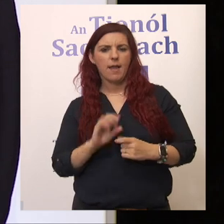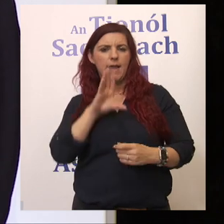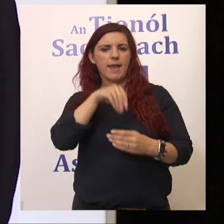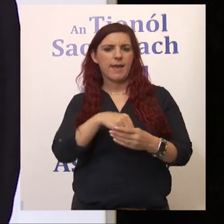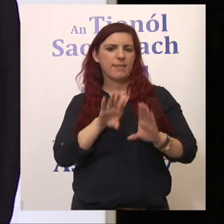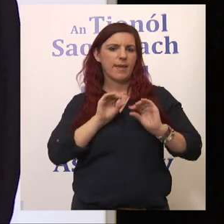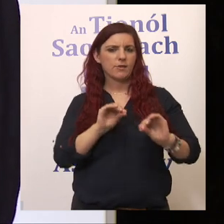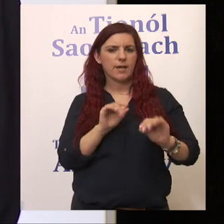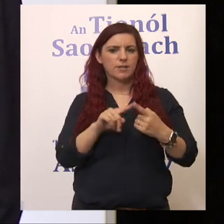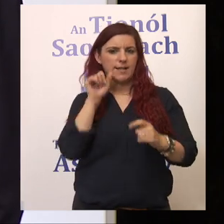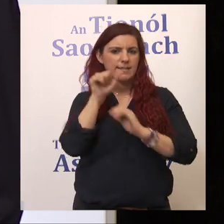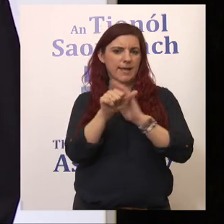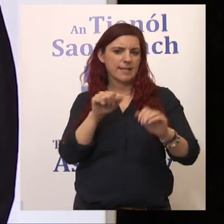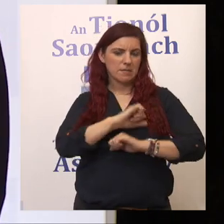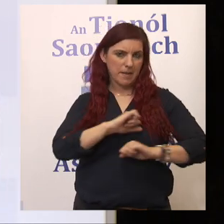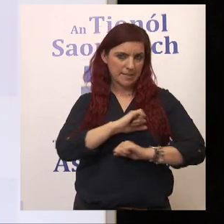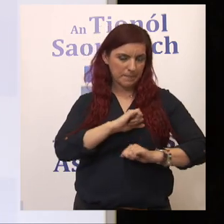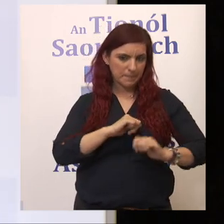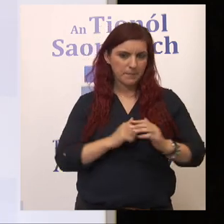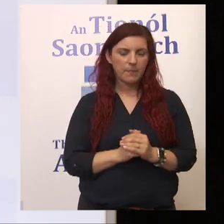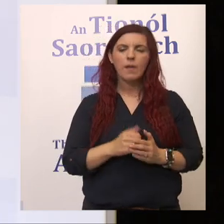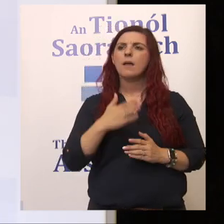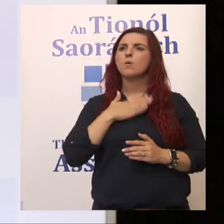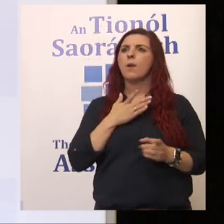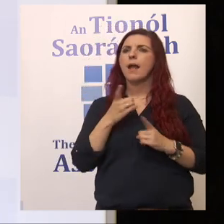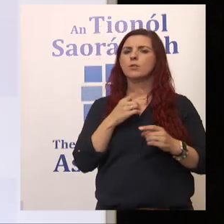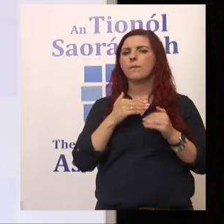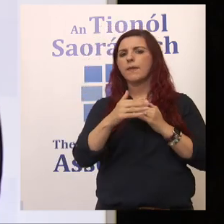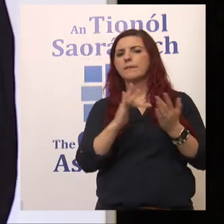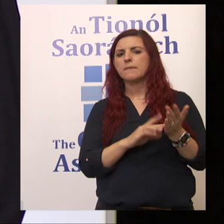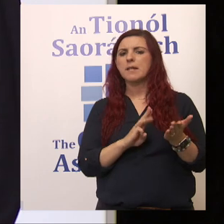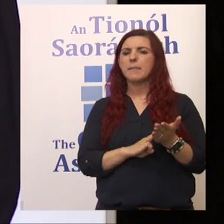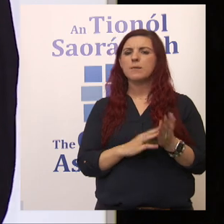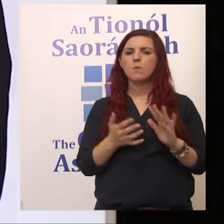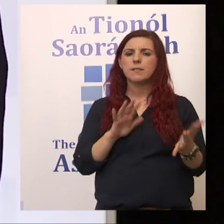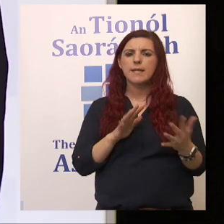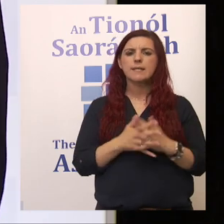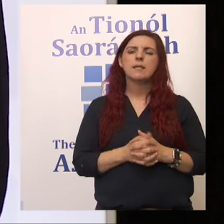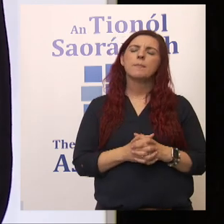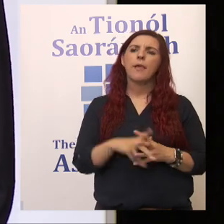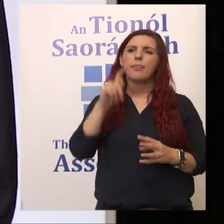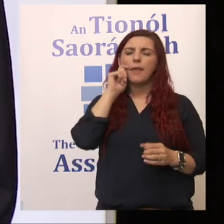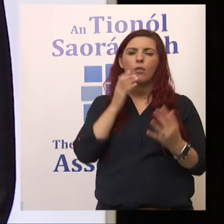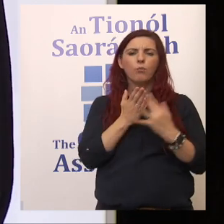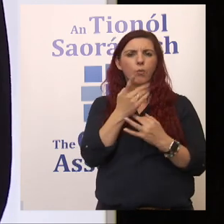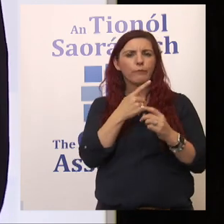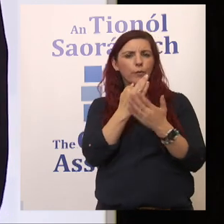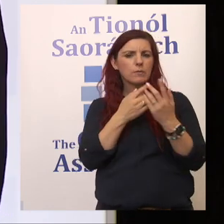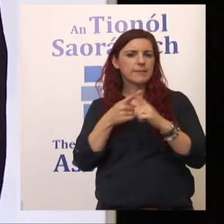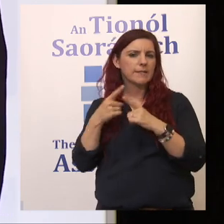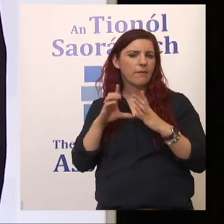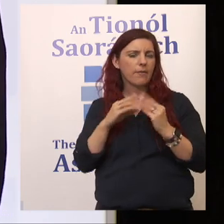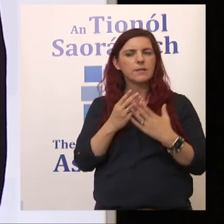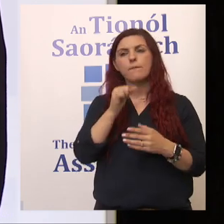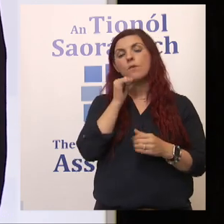the education and skills space. So what I'd like to do in the next 15 minutes or so is to think through a few things. The first thing